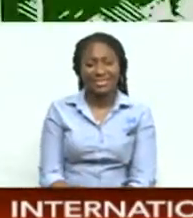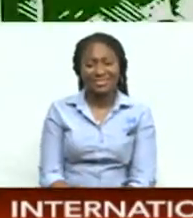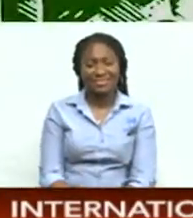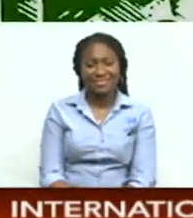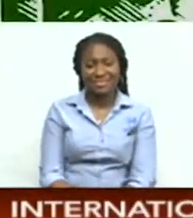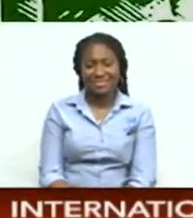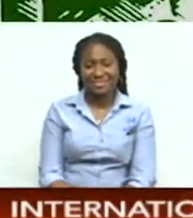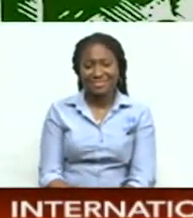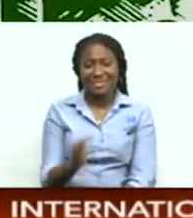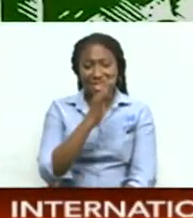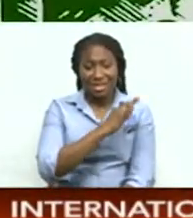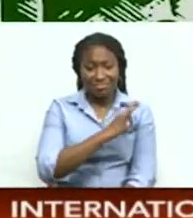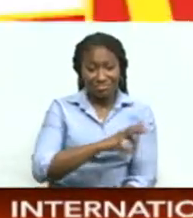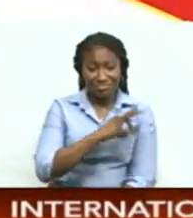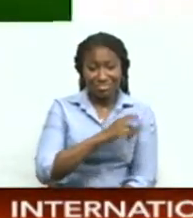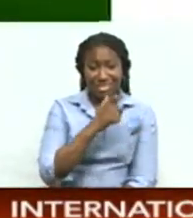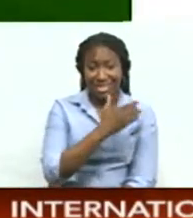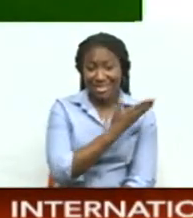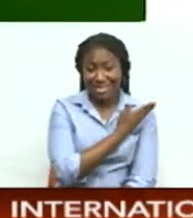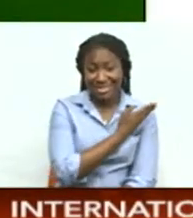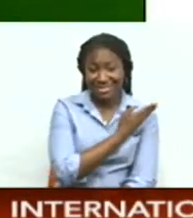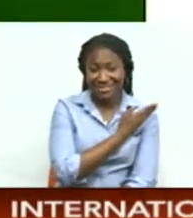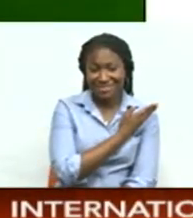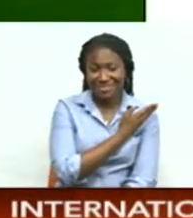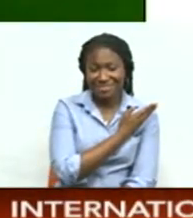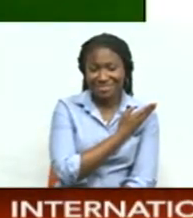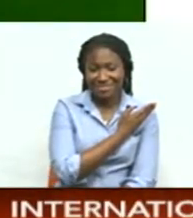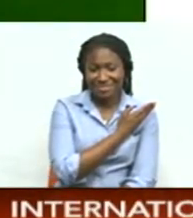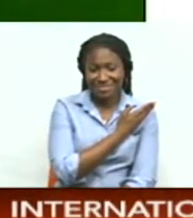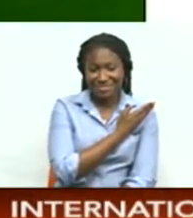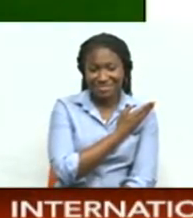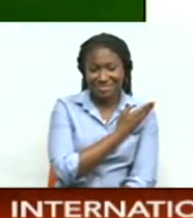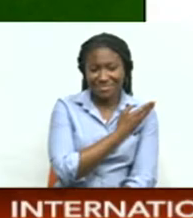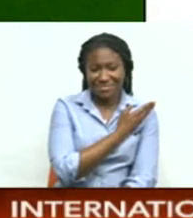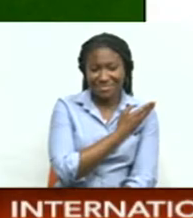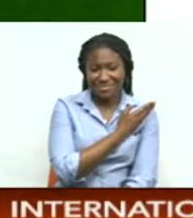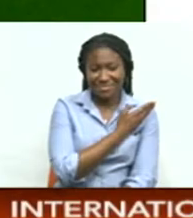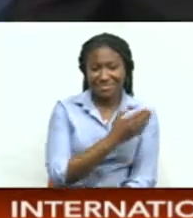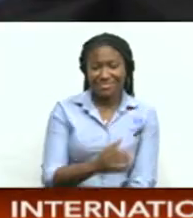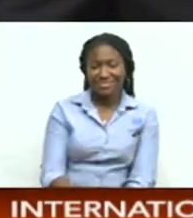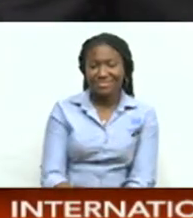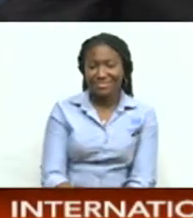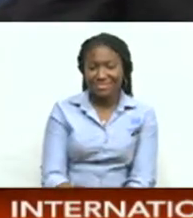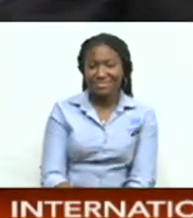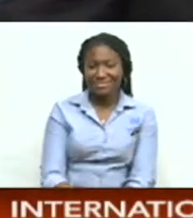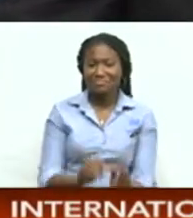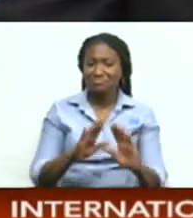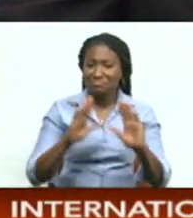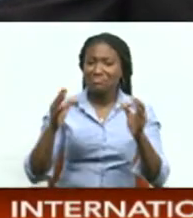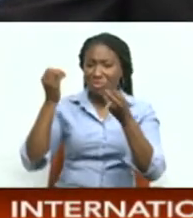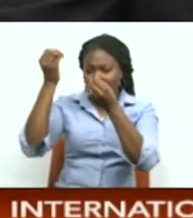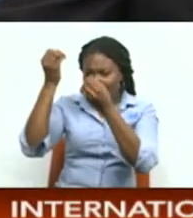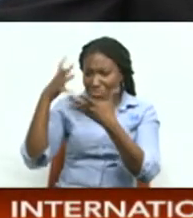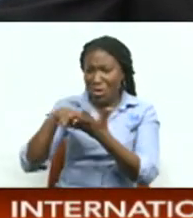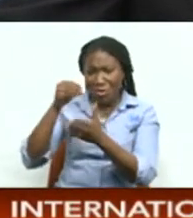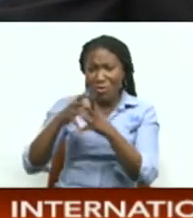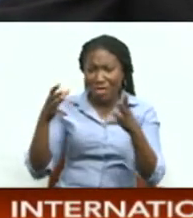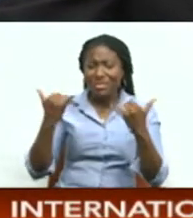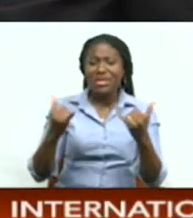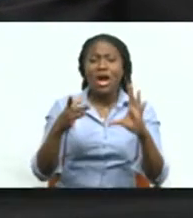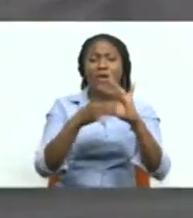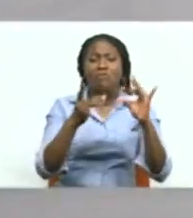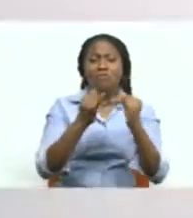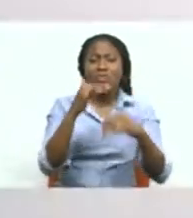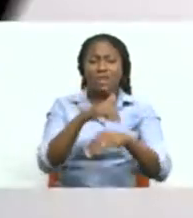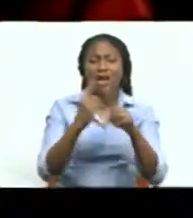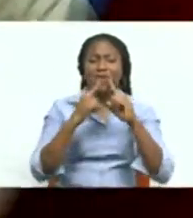ramadan reminder brought to you by sheikh lisha limited learning so much from this segment it's time to recap our headlines